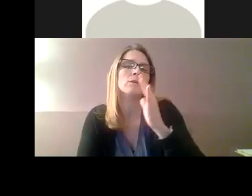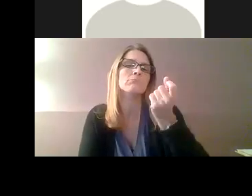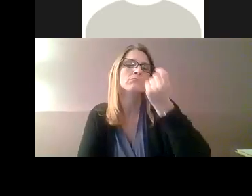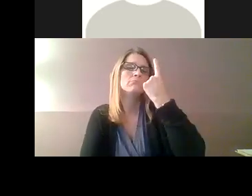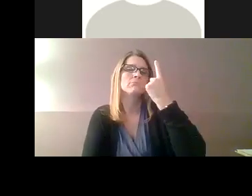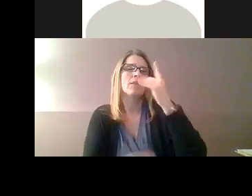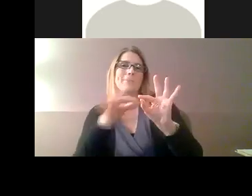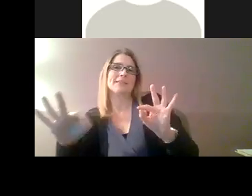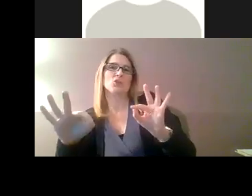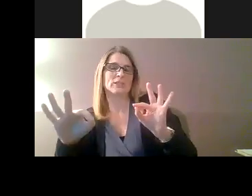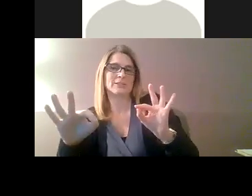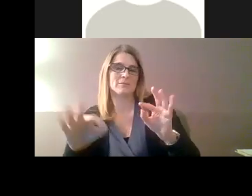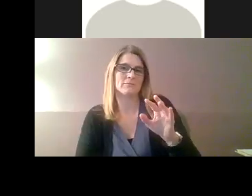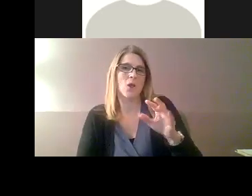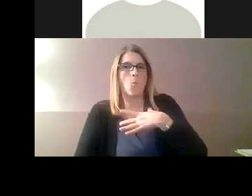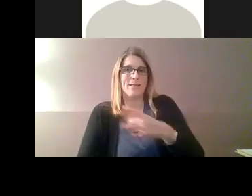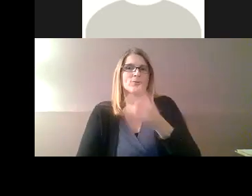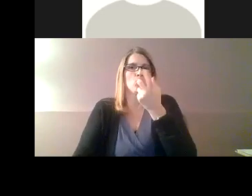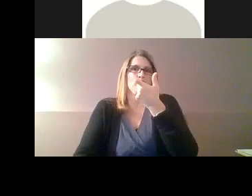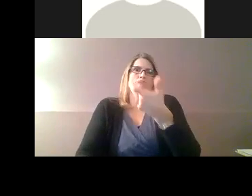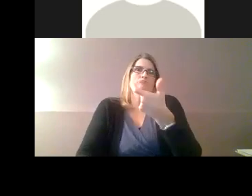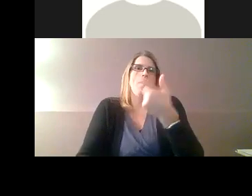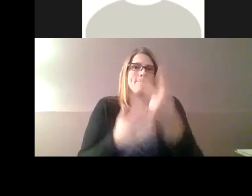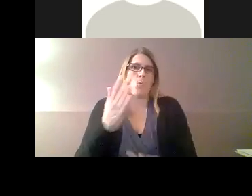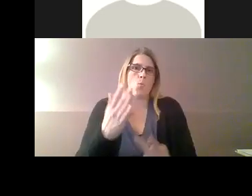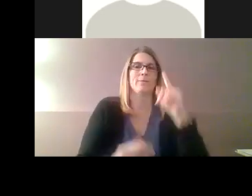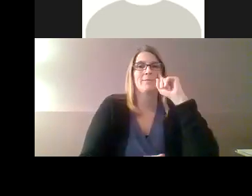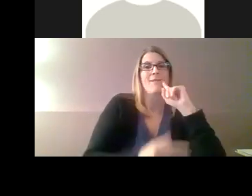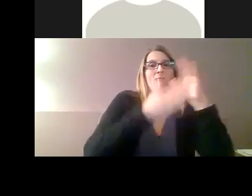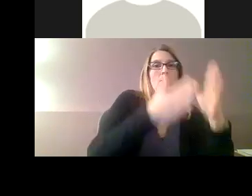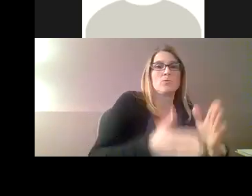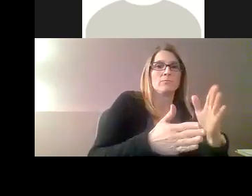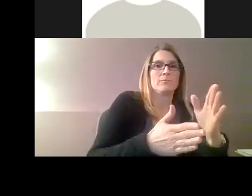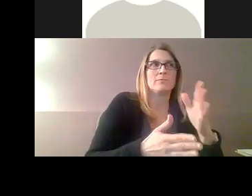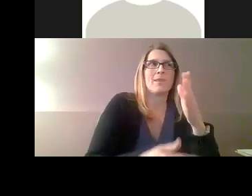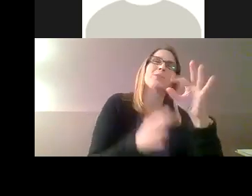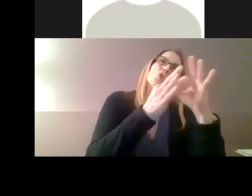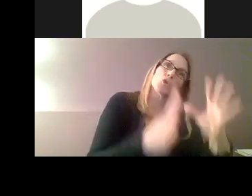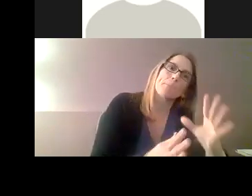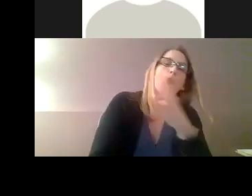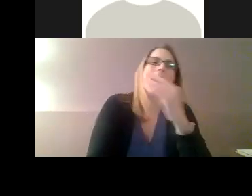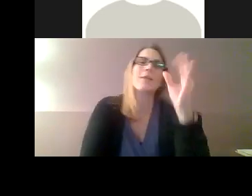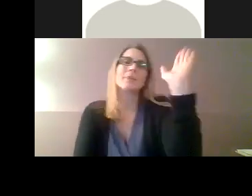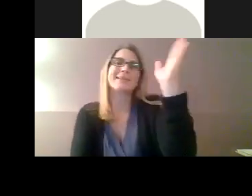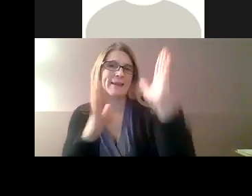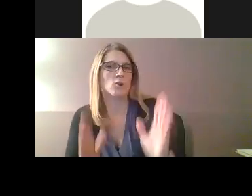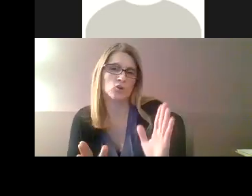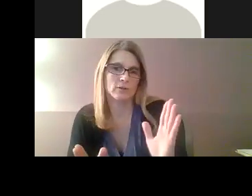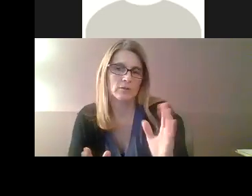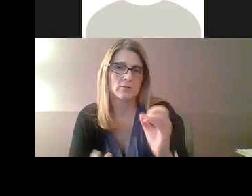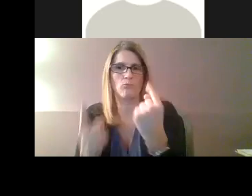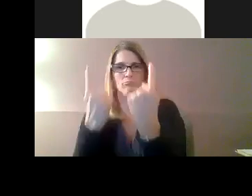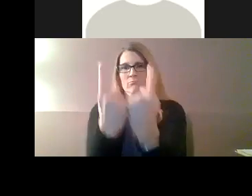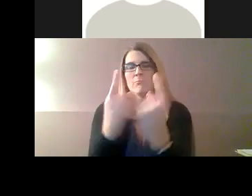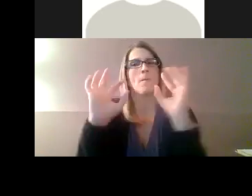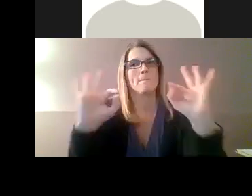and your body language. But then they're also going to be looking at the interpreter to get the information and the language that they need.